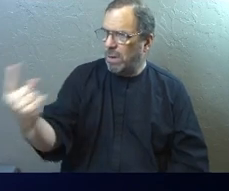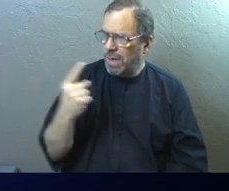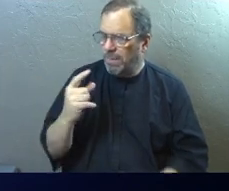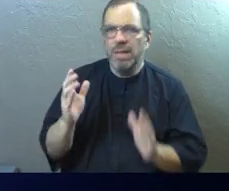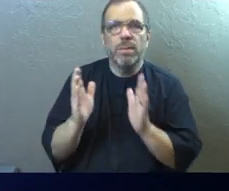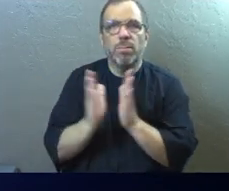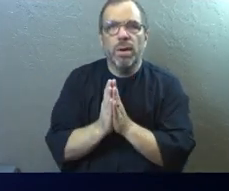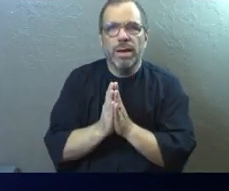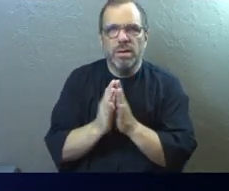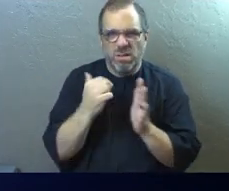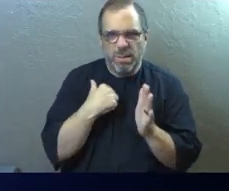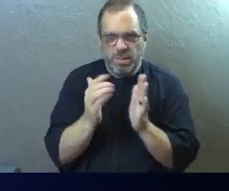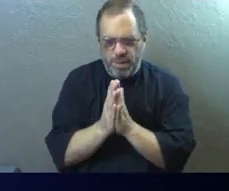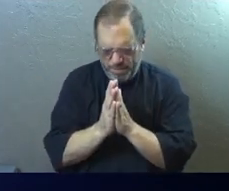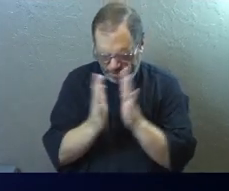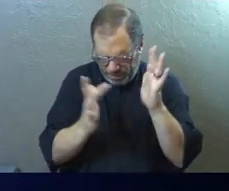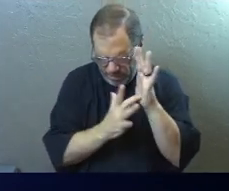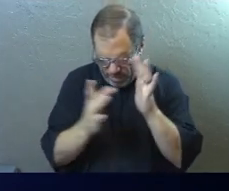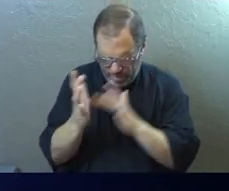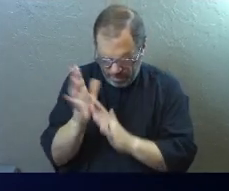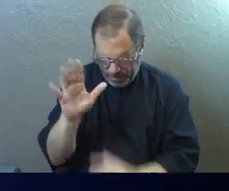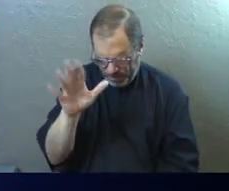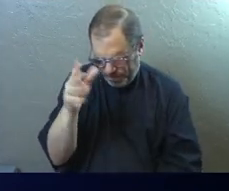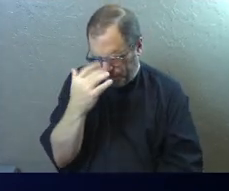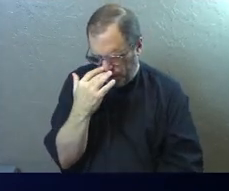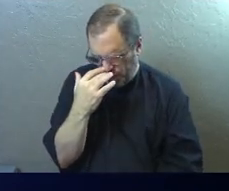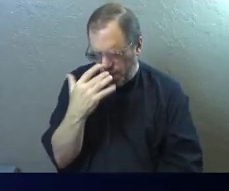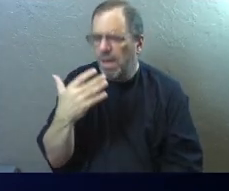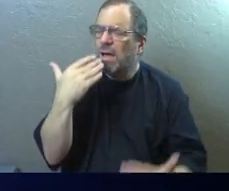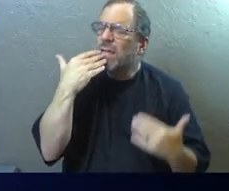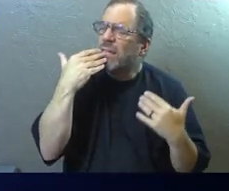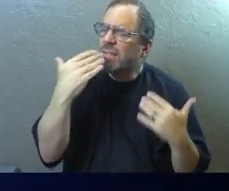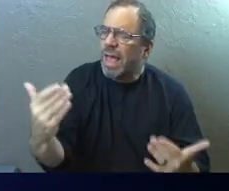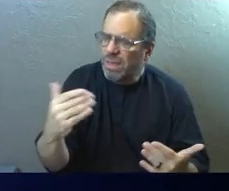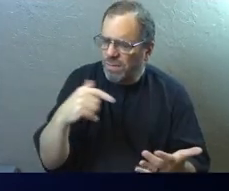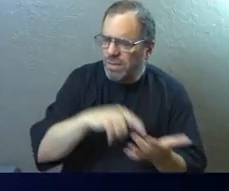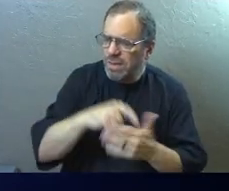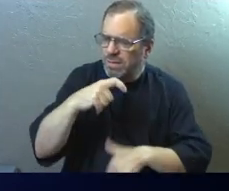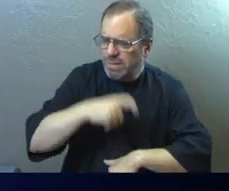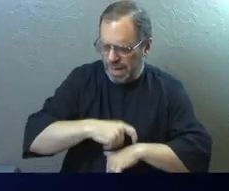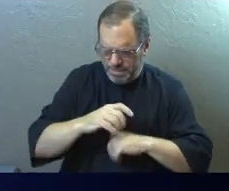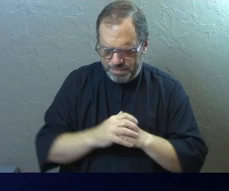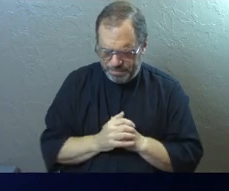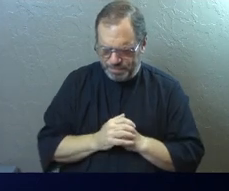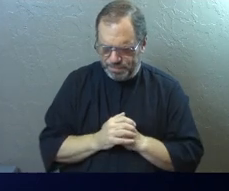us out. Let me pray. Jesus, we thank you for this space.